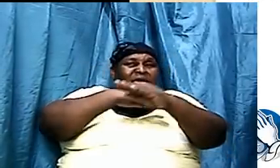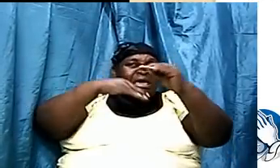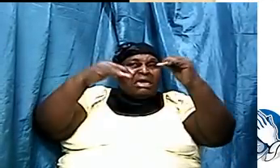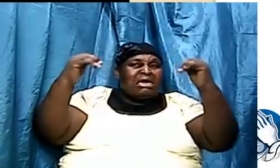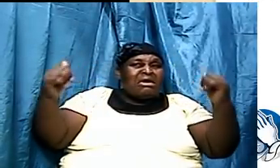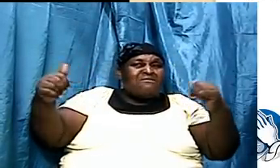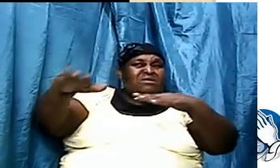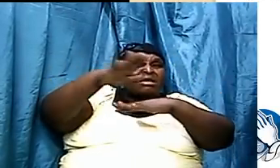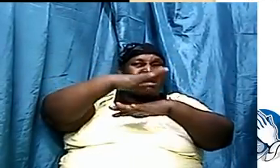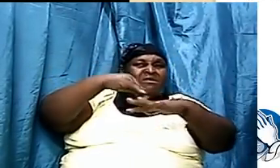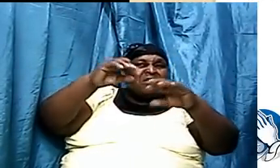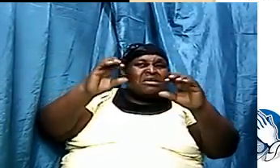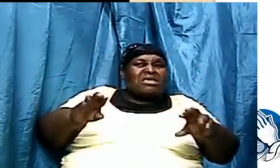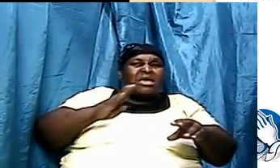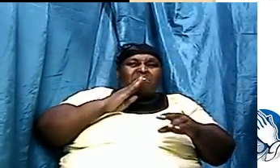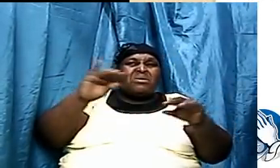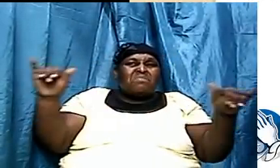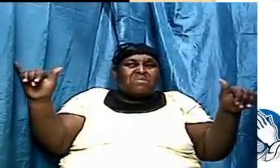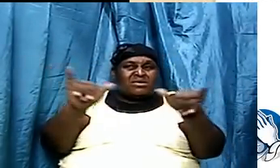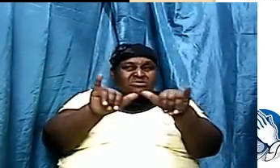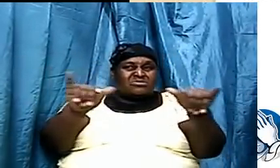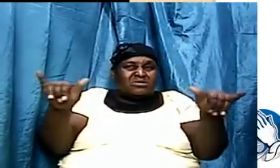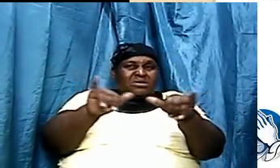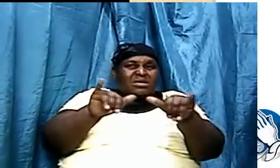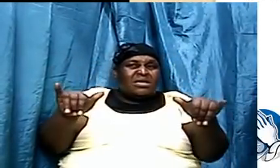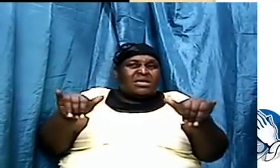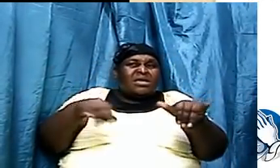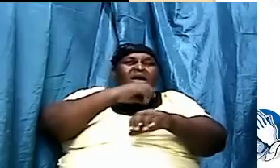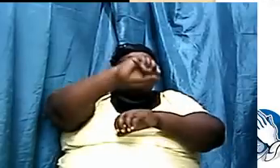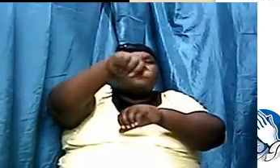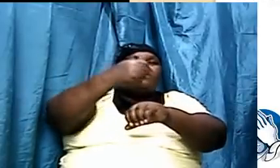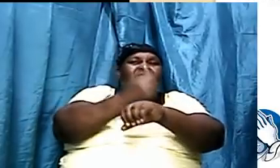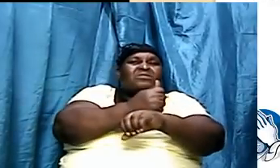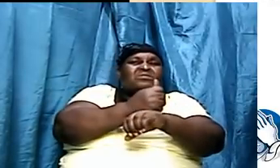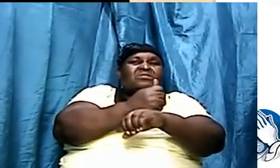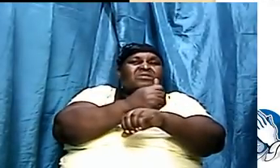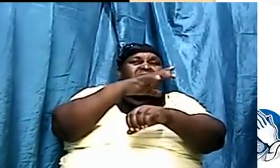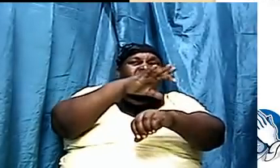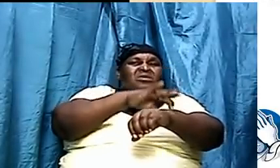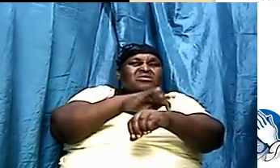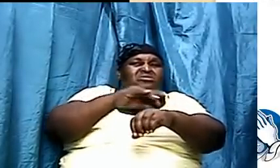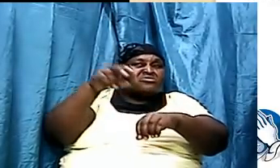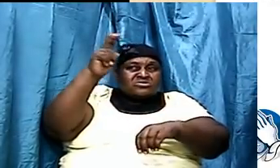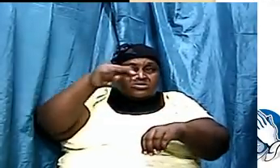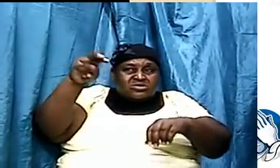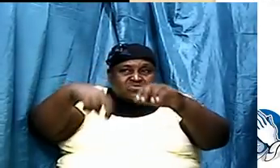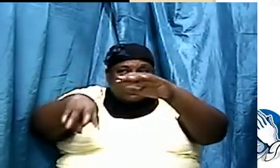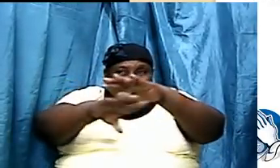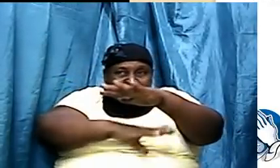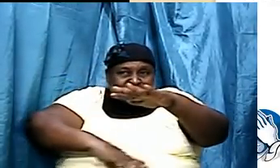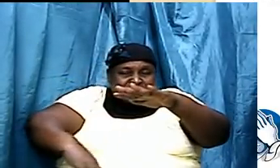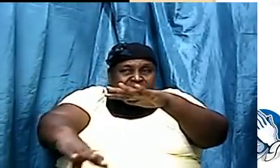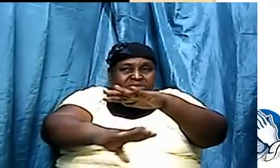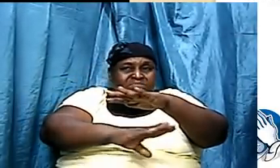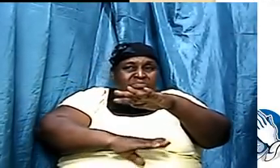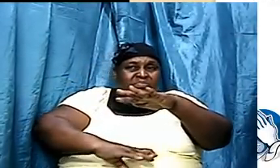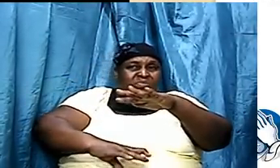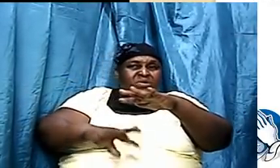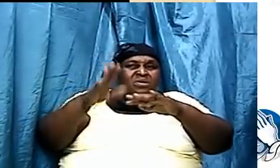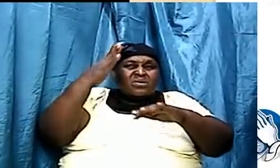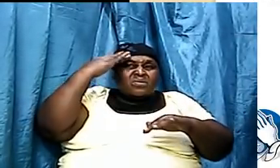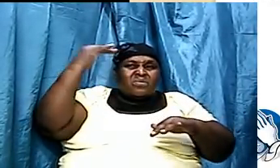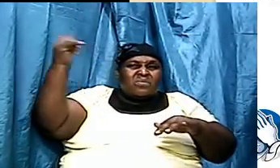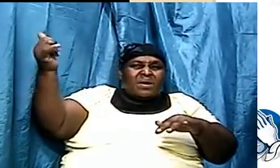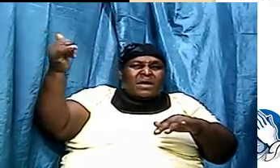above can be measured and the foundations of the earth search out beneath, so while the